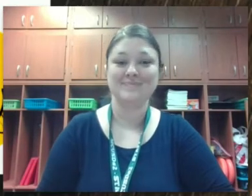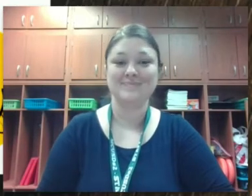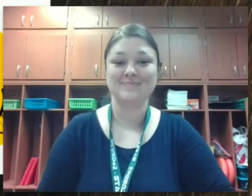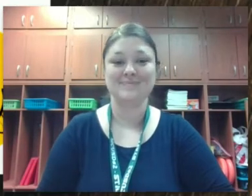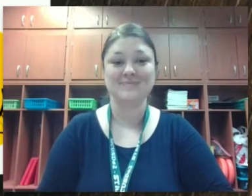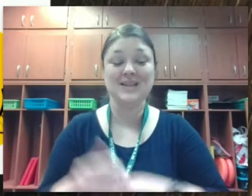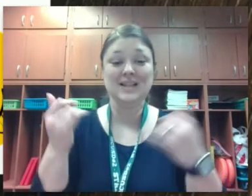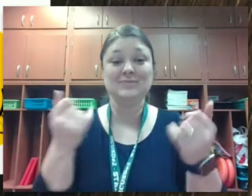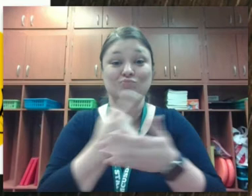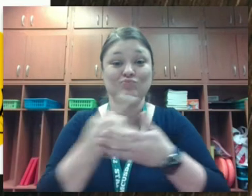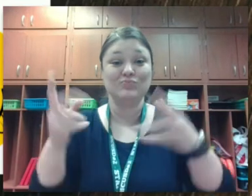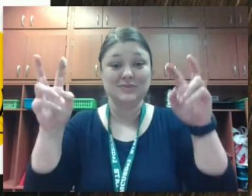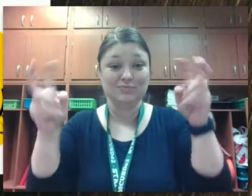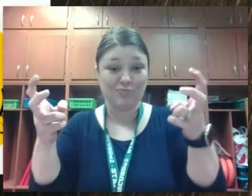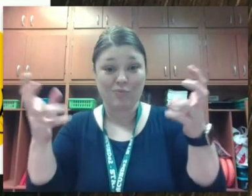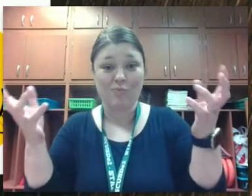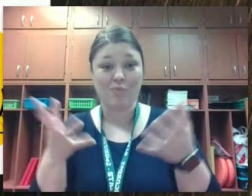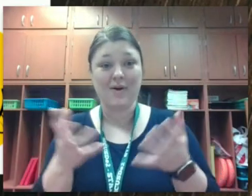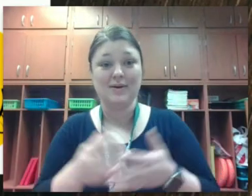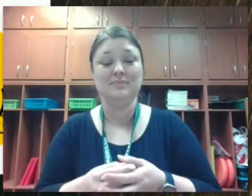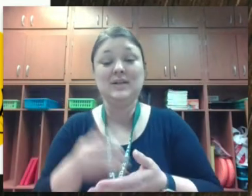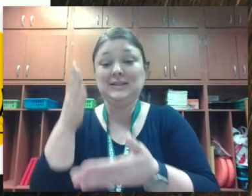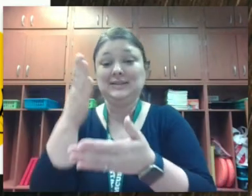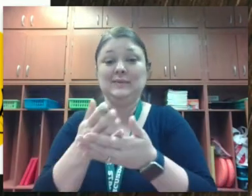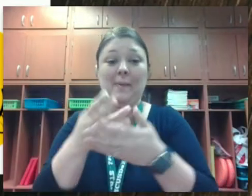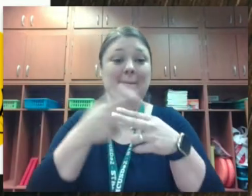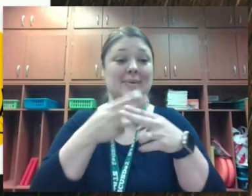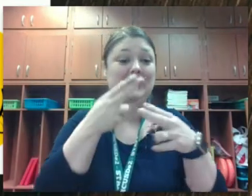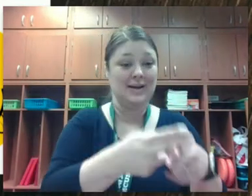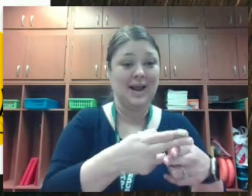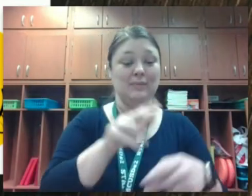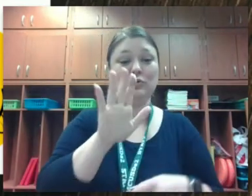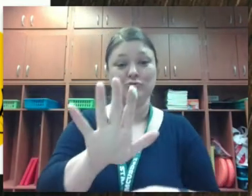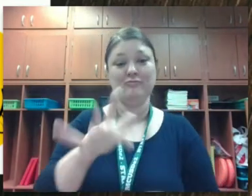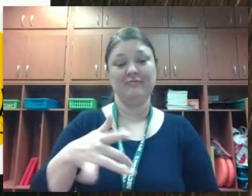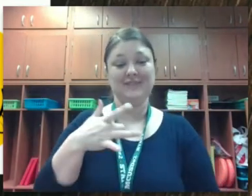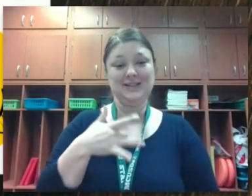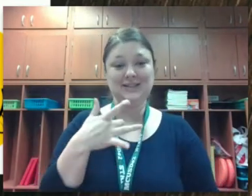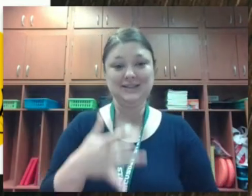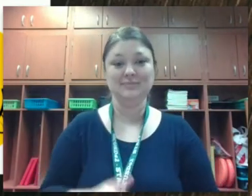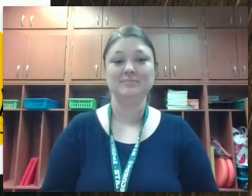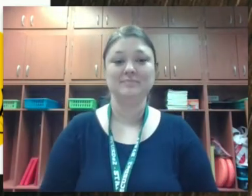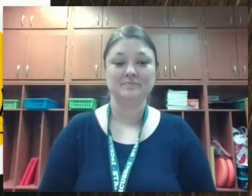this week's topic stop and name your feelings